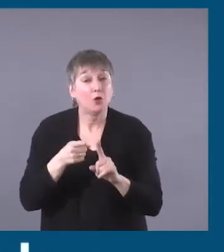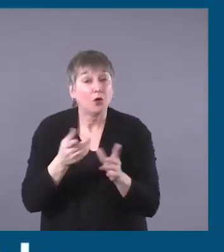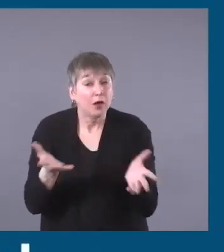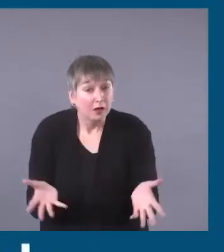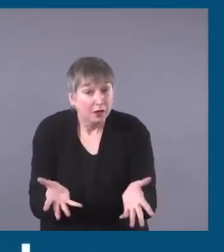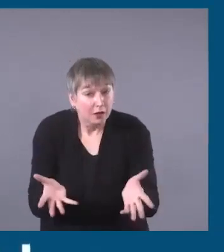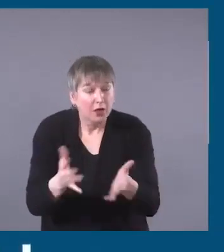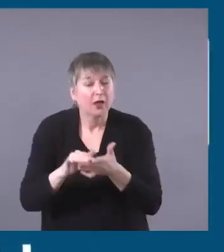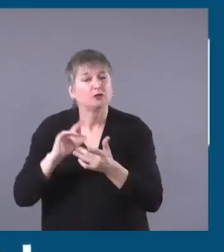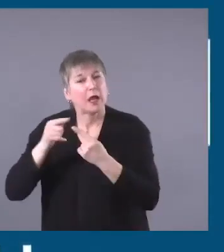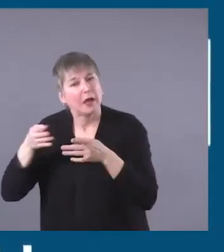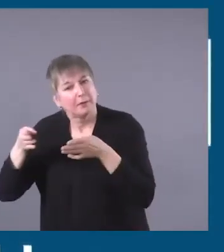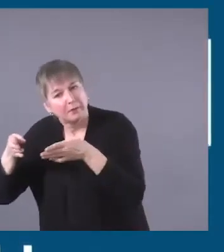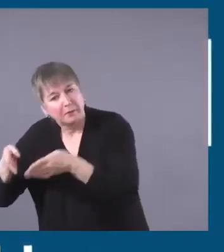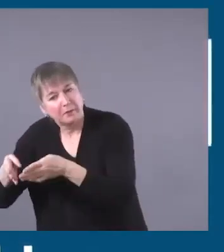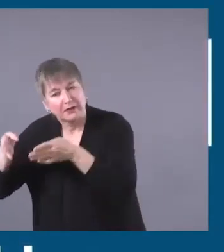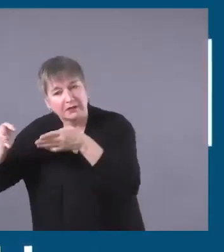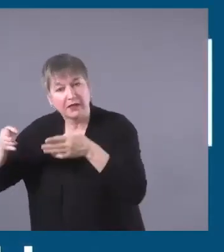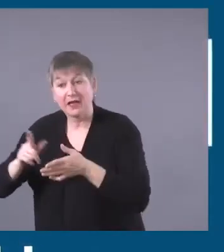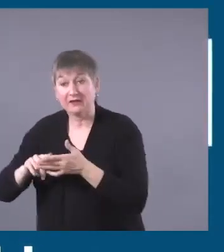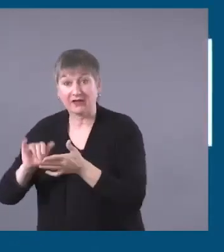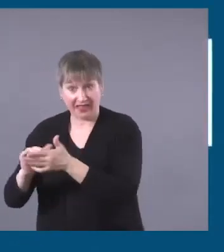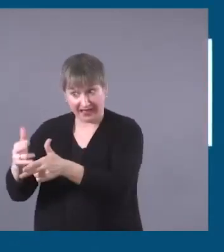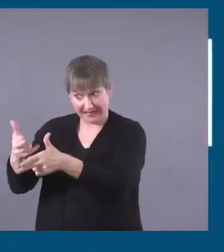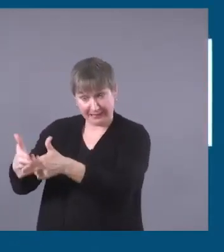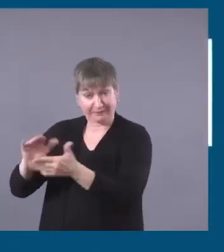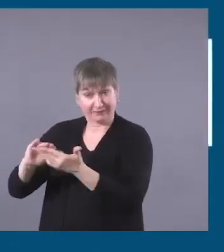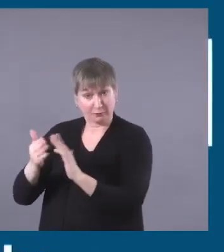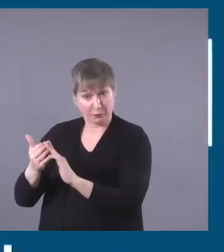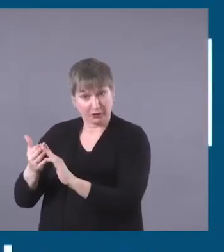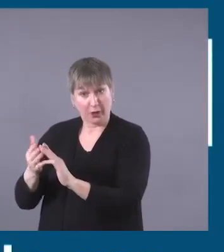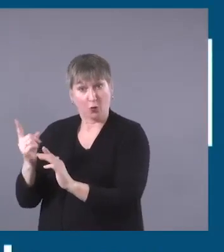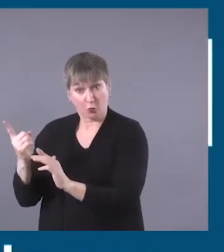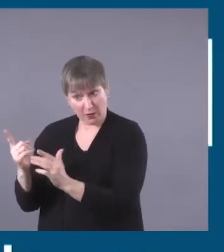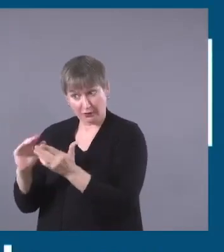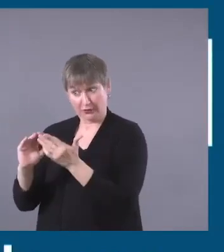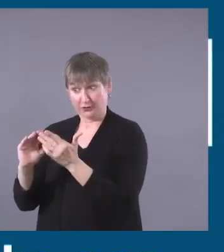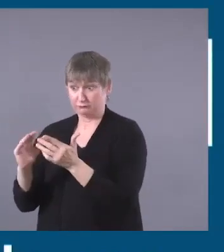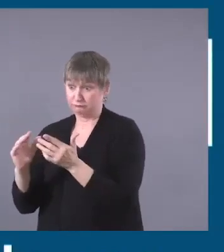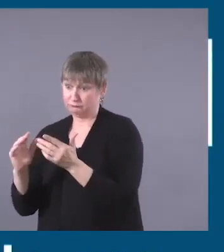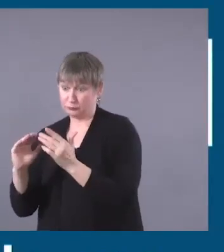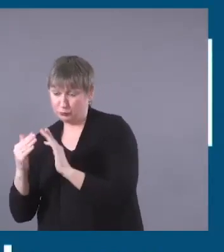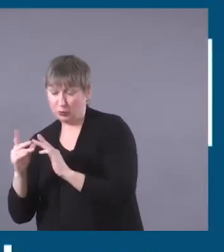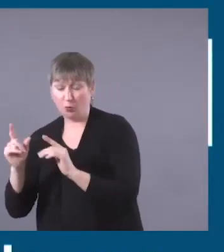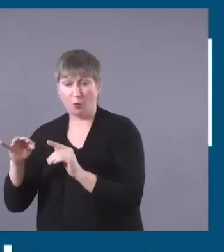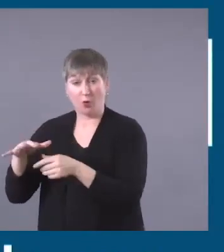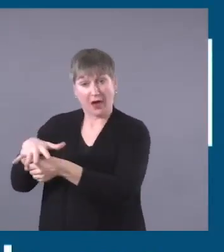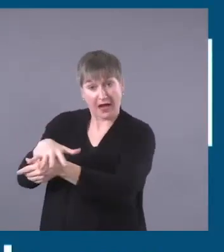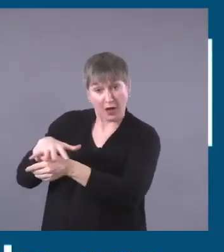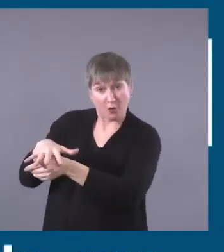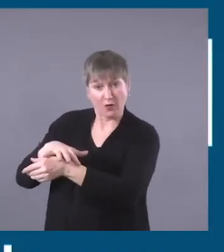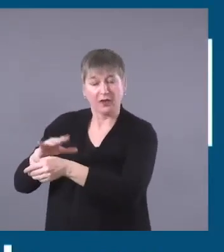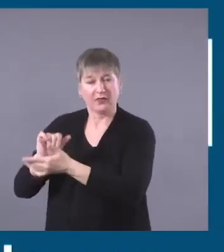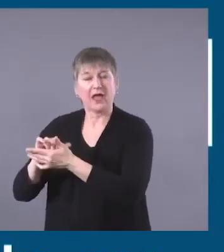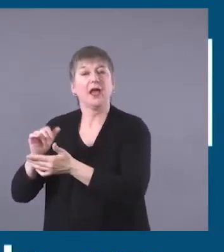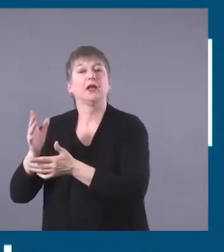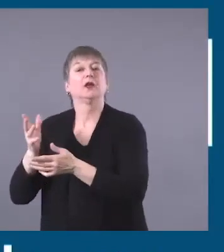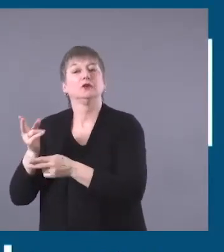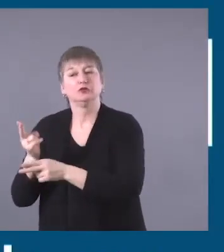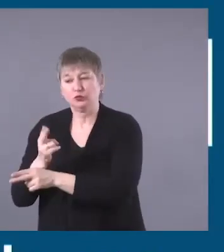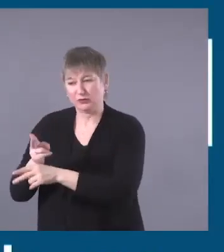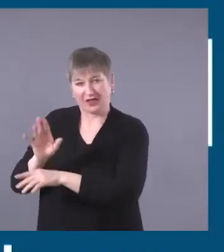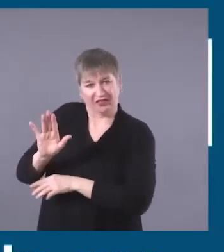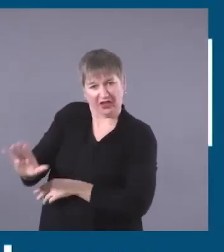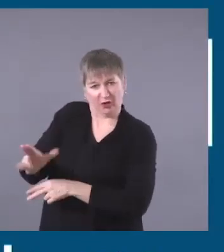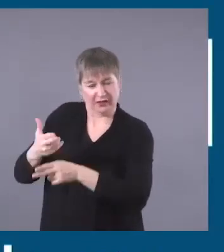you're referring to one person or one community, then name it. If there's more than one community or people, then use the broader terms like First Nations,